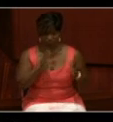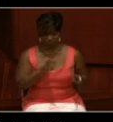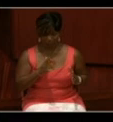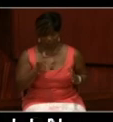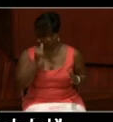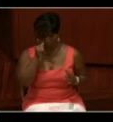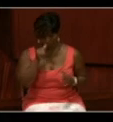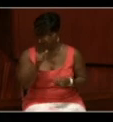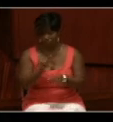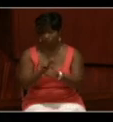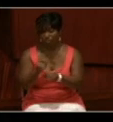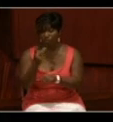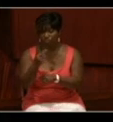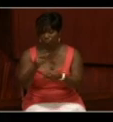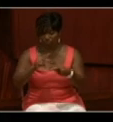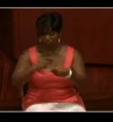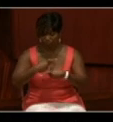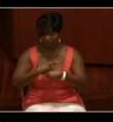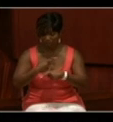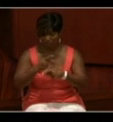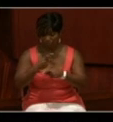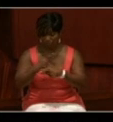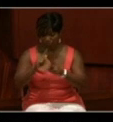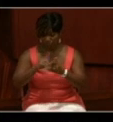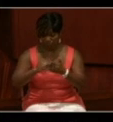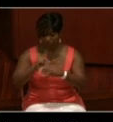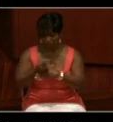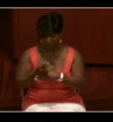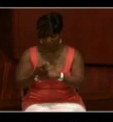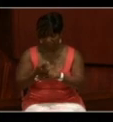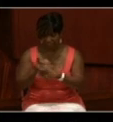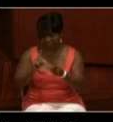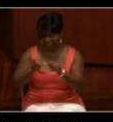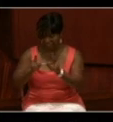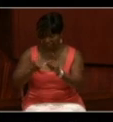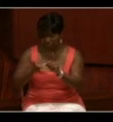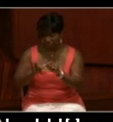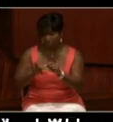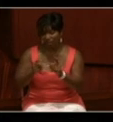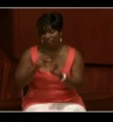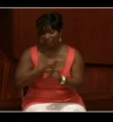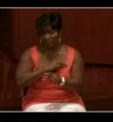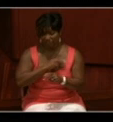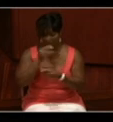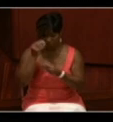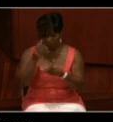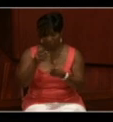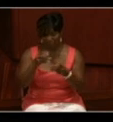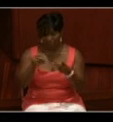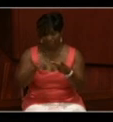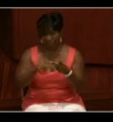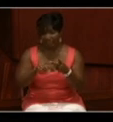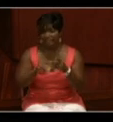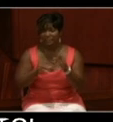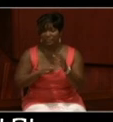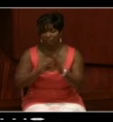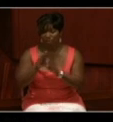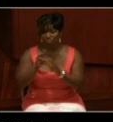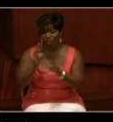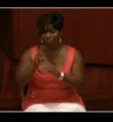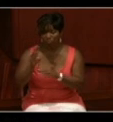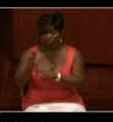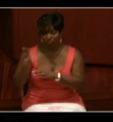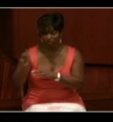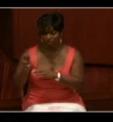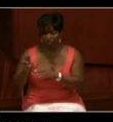digital imaging of U.S. Navy and Coast Guard log books, as well as developing a website to